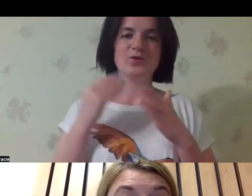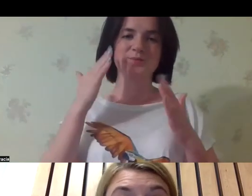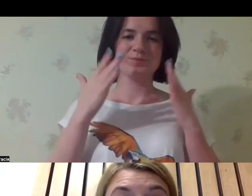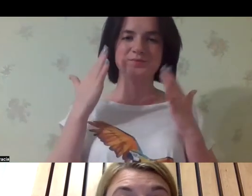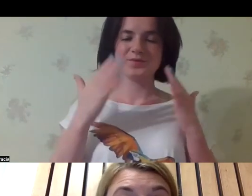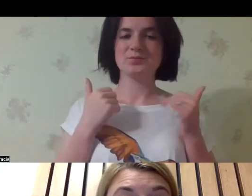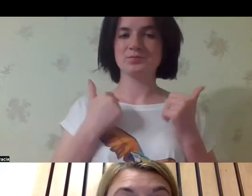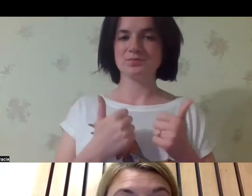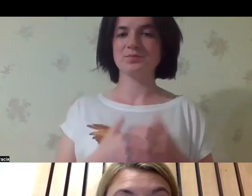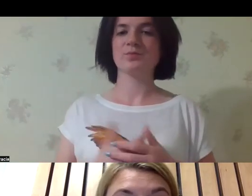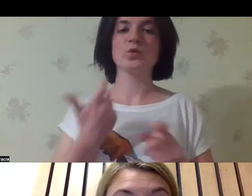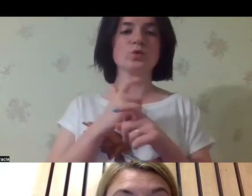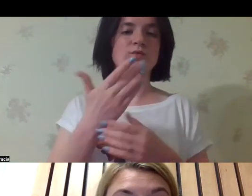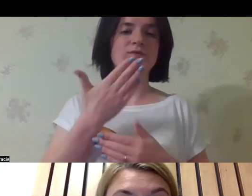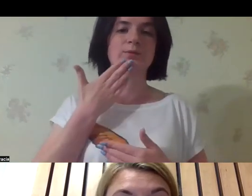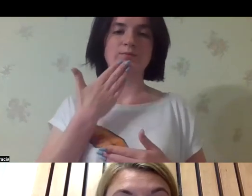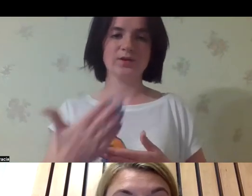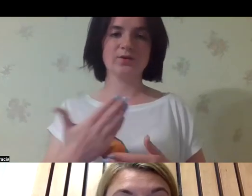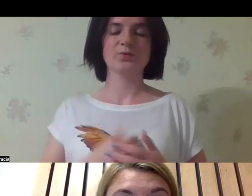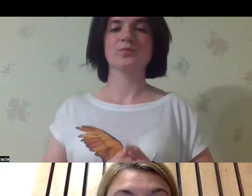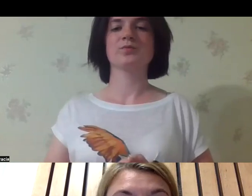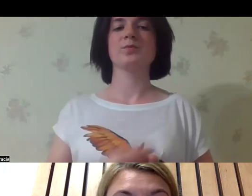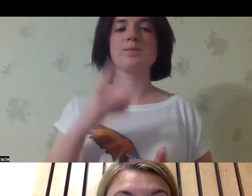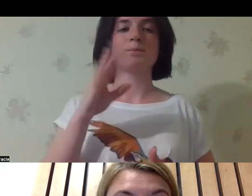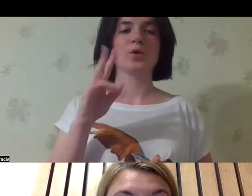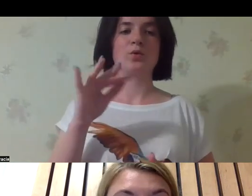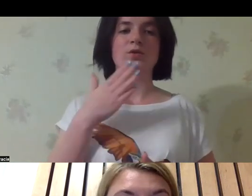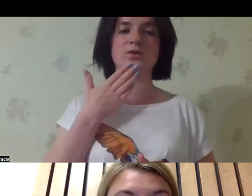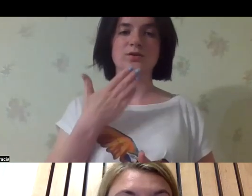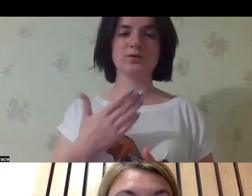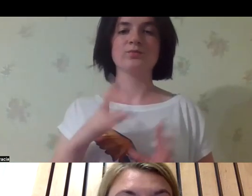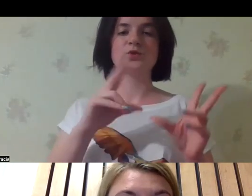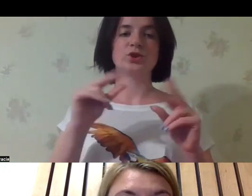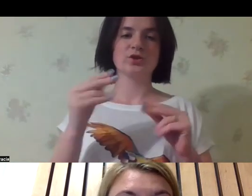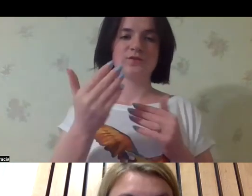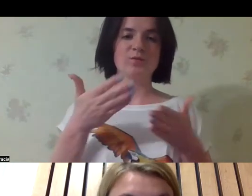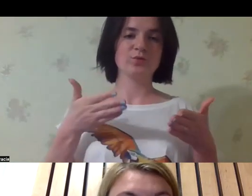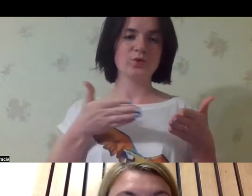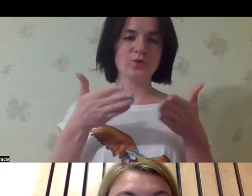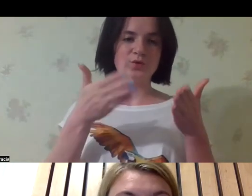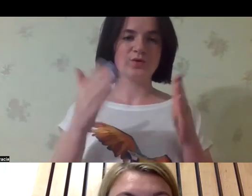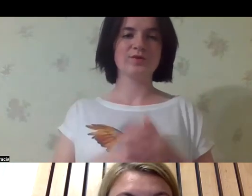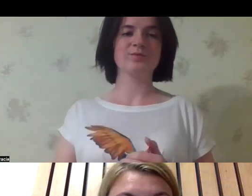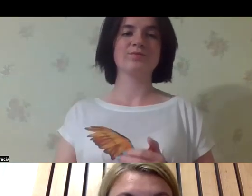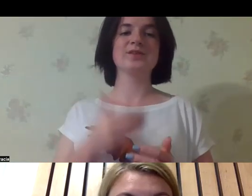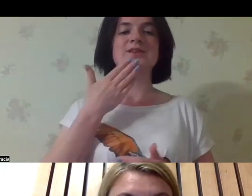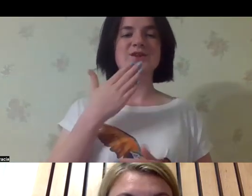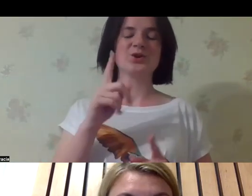Thank you. And they could bring their dreams to life. Thank you, Makola. Have a safe trip.